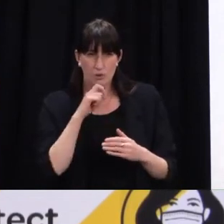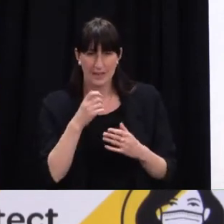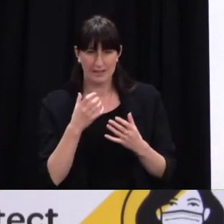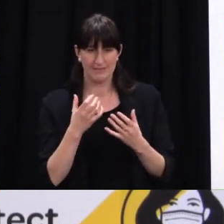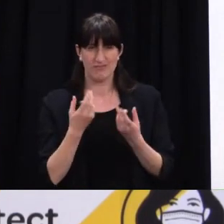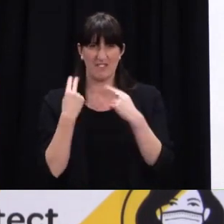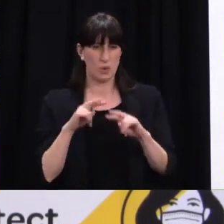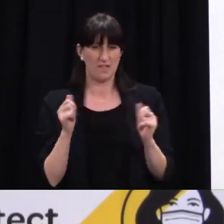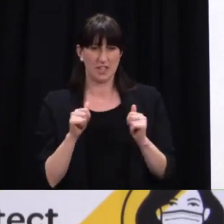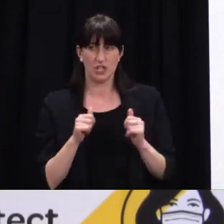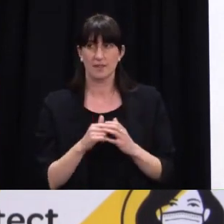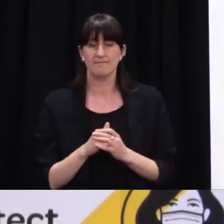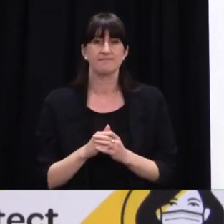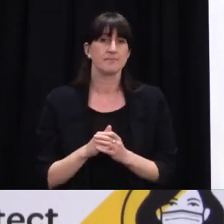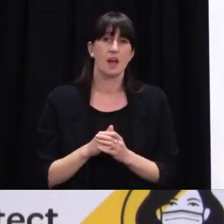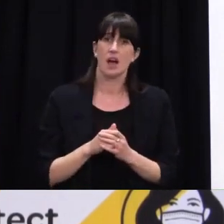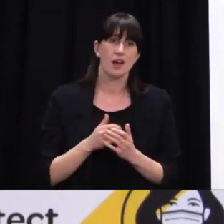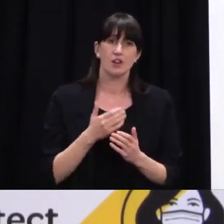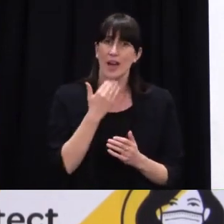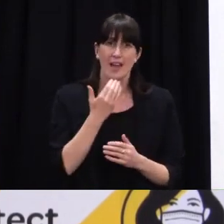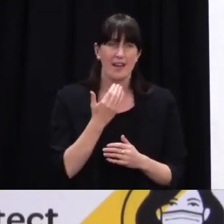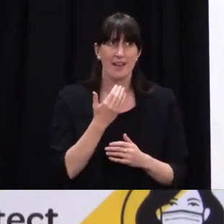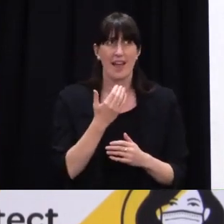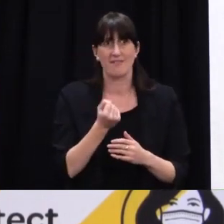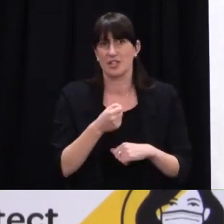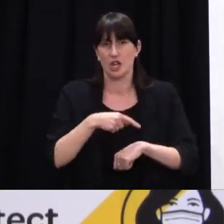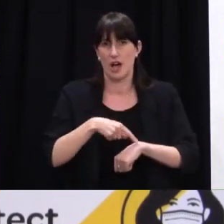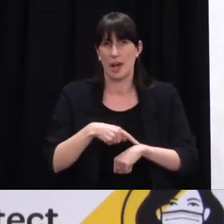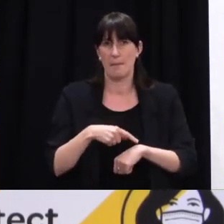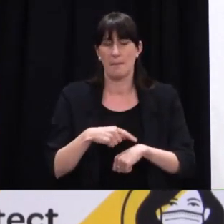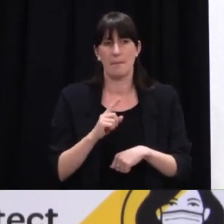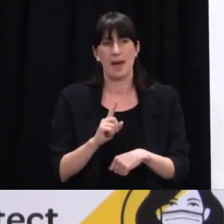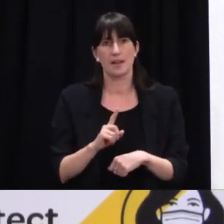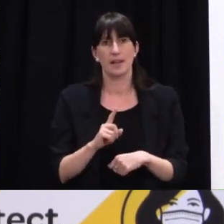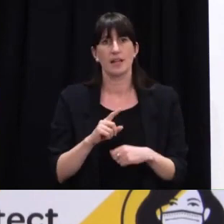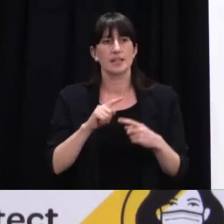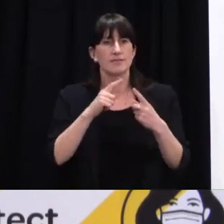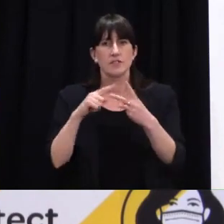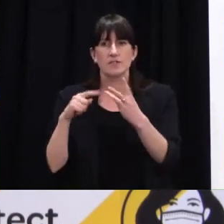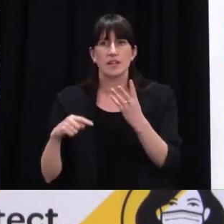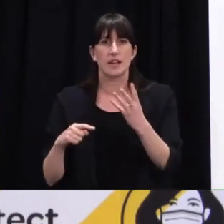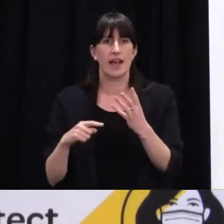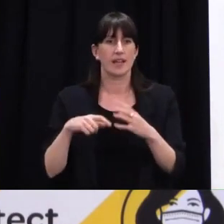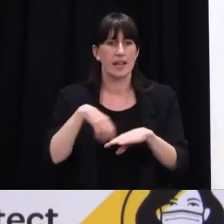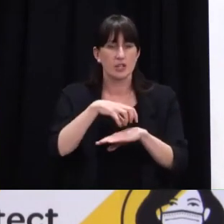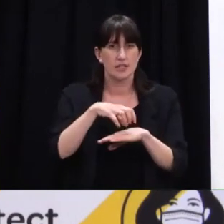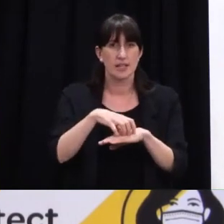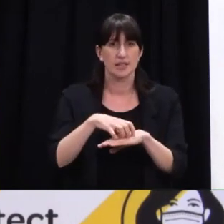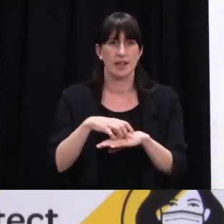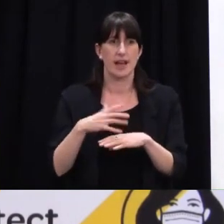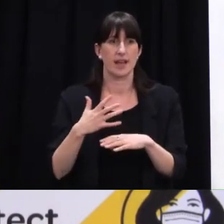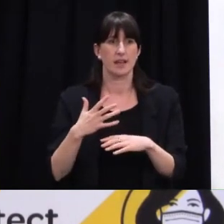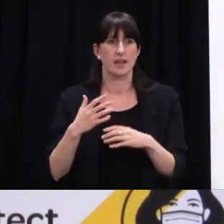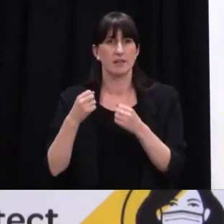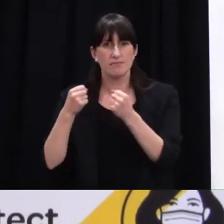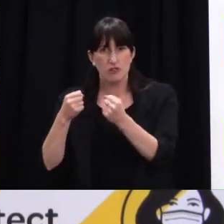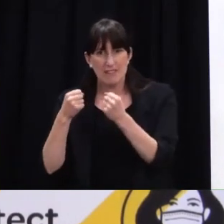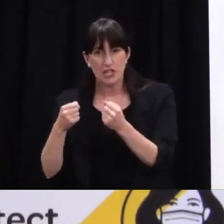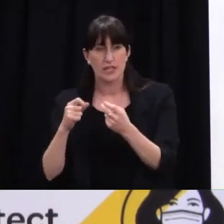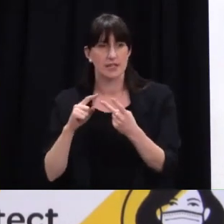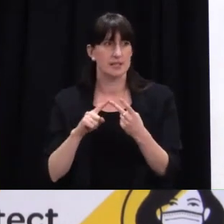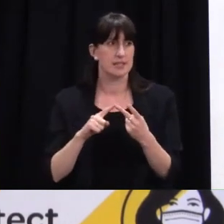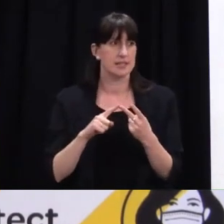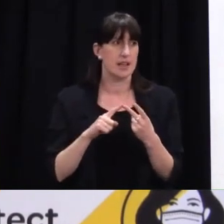review individually into corrections such as the ombudsman there's the IGES that has the ability to look into our security and intelligence